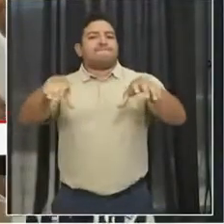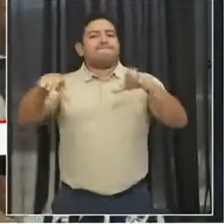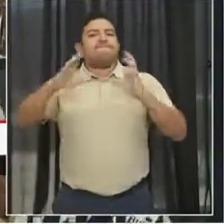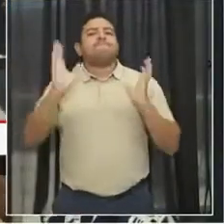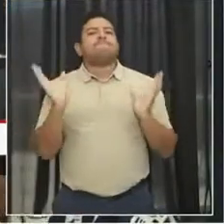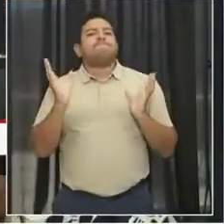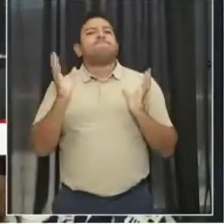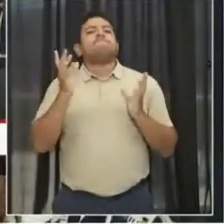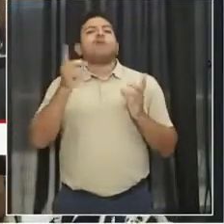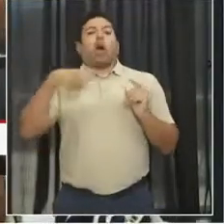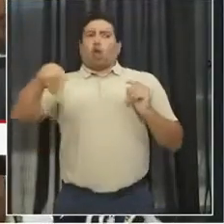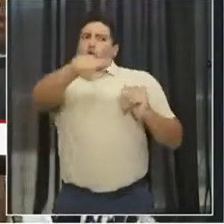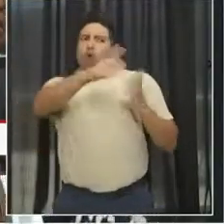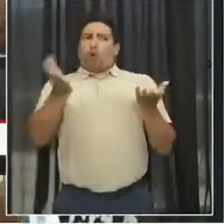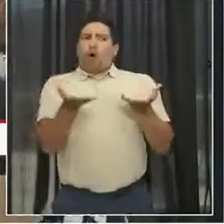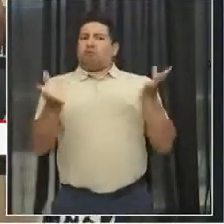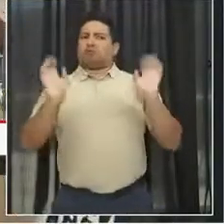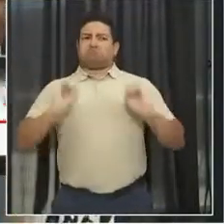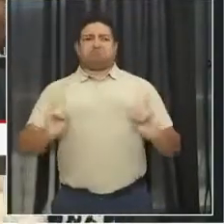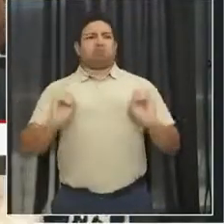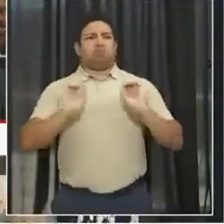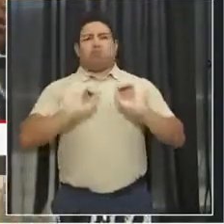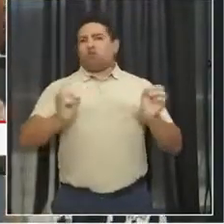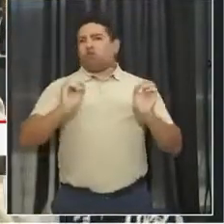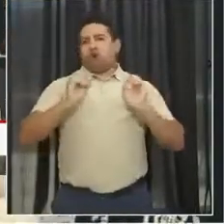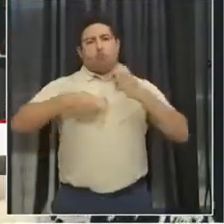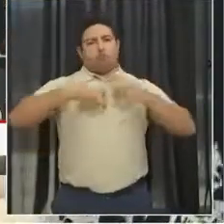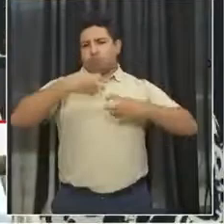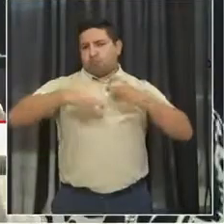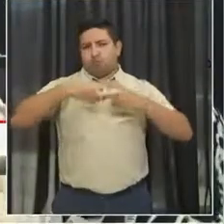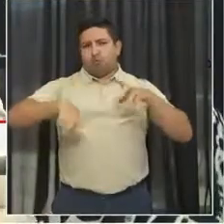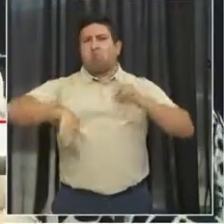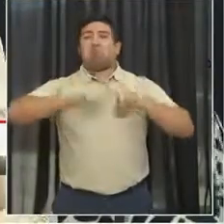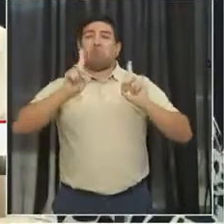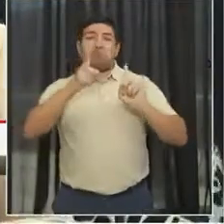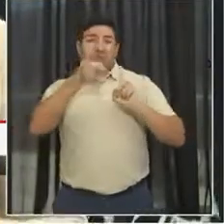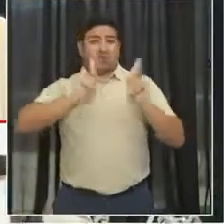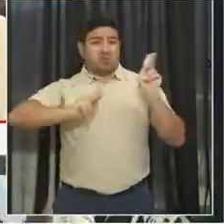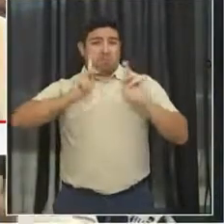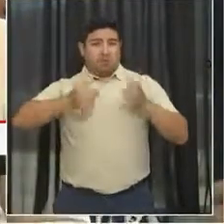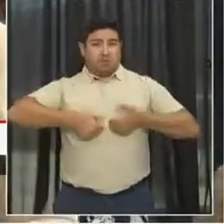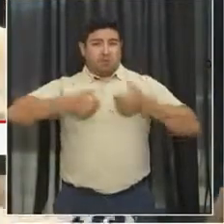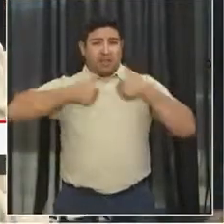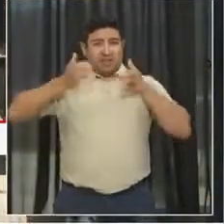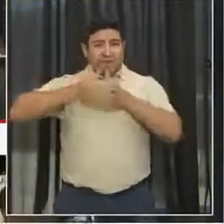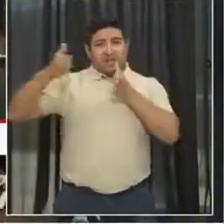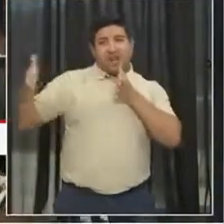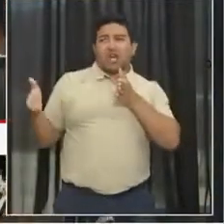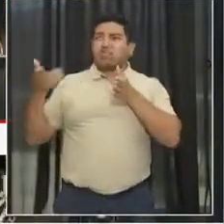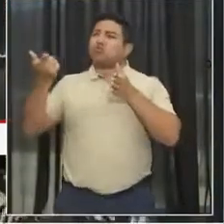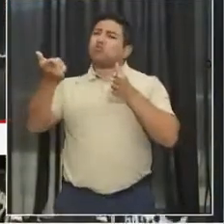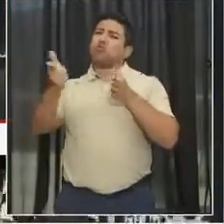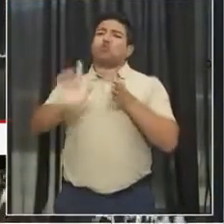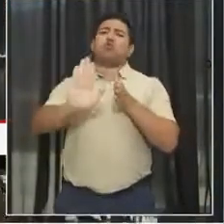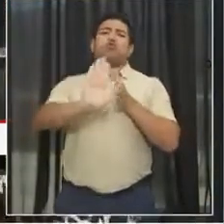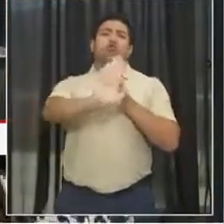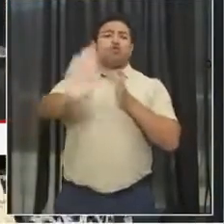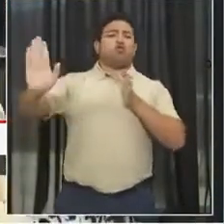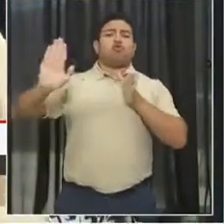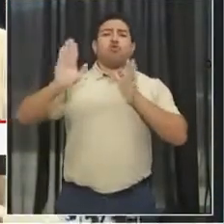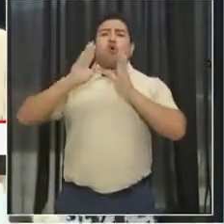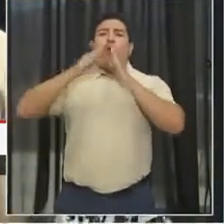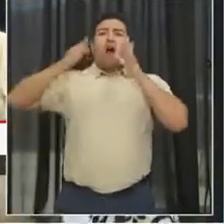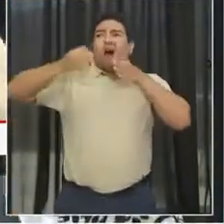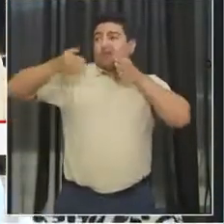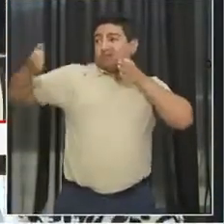neighbors who aren't here, okay? So I want you to think about the people in your circle, relatives, neighbors, and see how